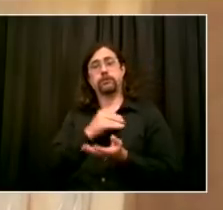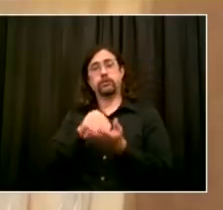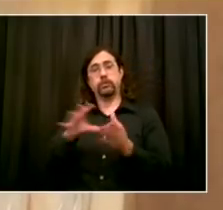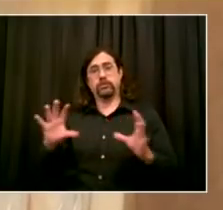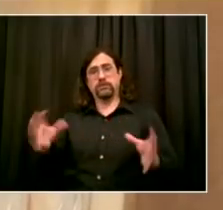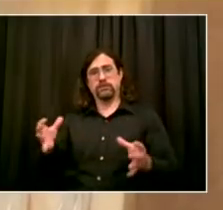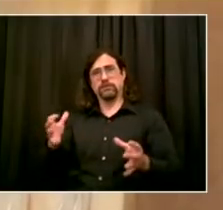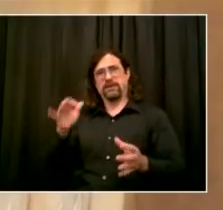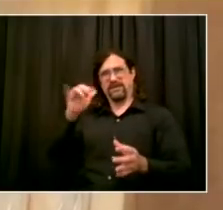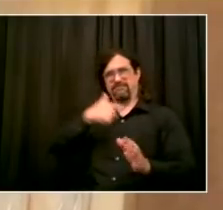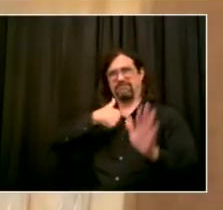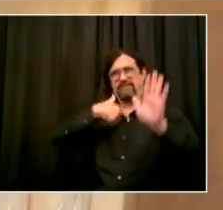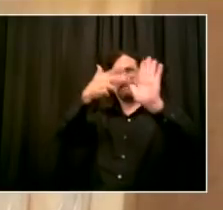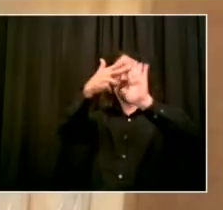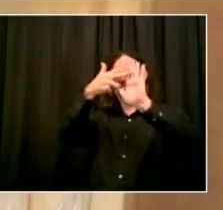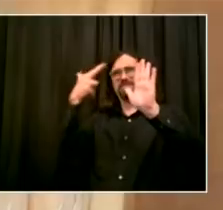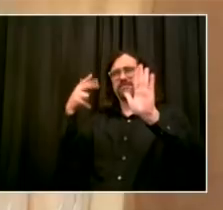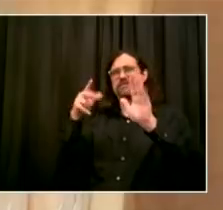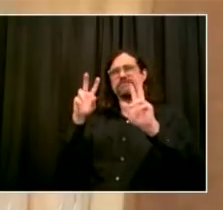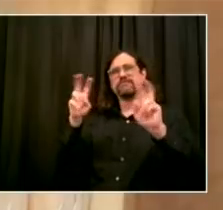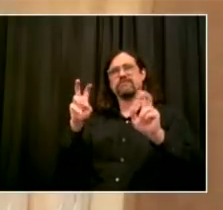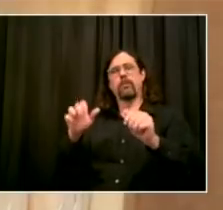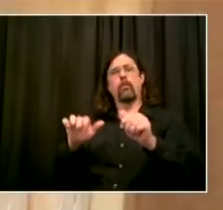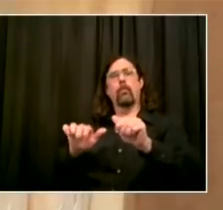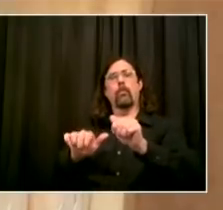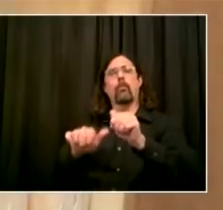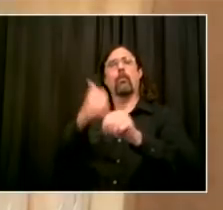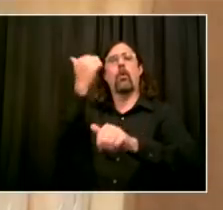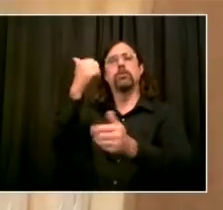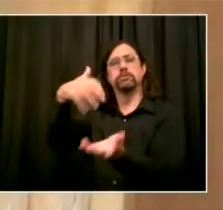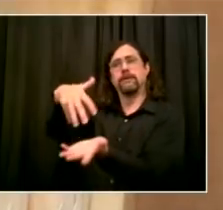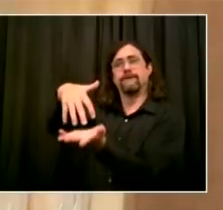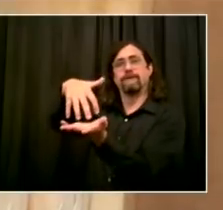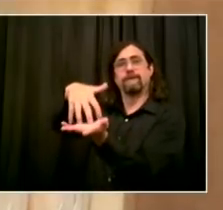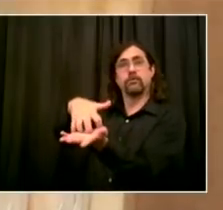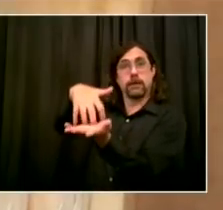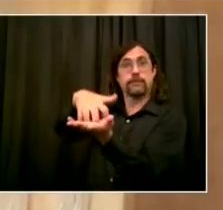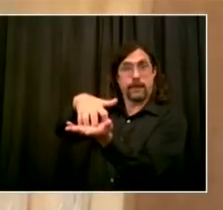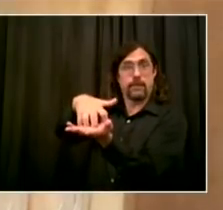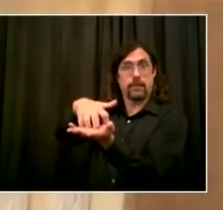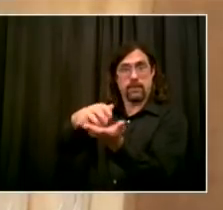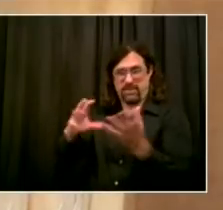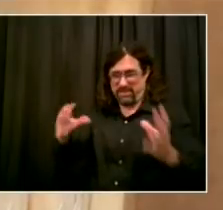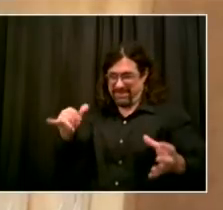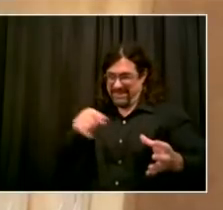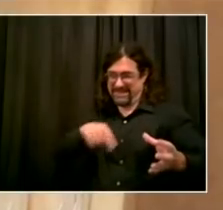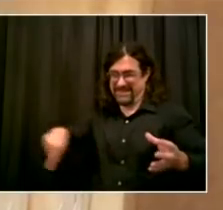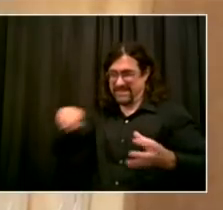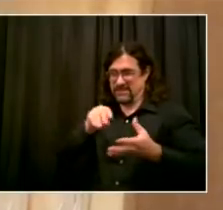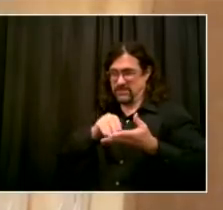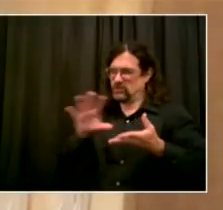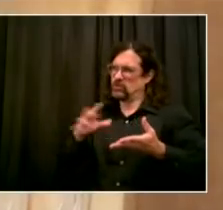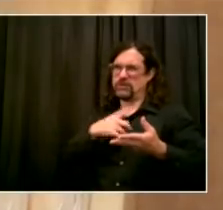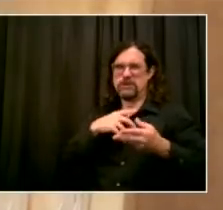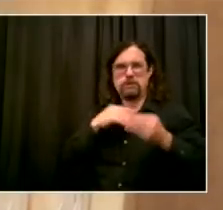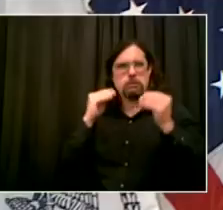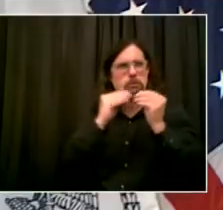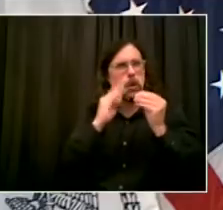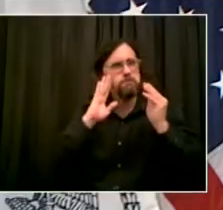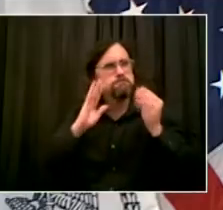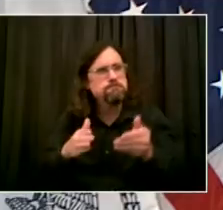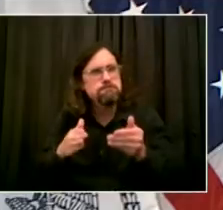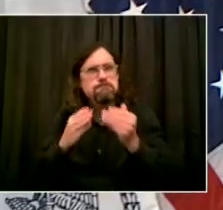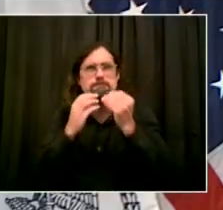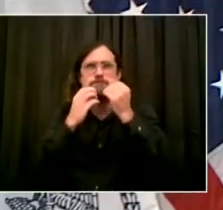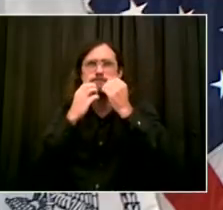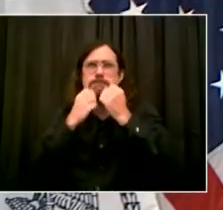continue to serve them and increase what we're doing for them to the greatest extent we can. Thank you, Richard. Go ahead. For our last